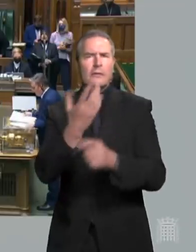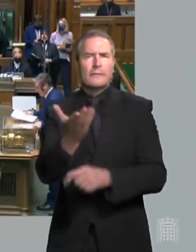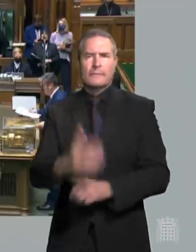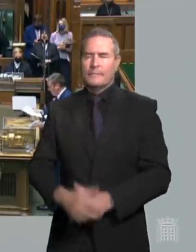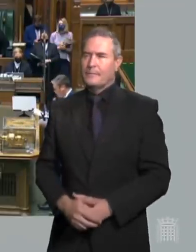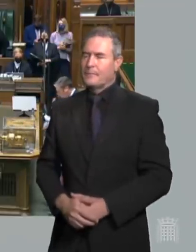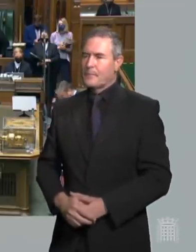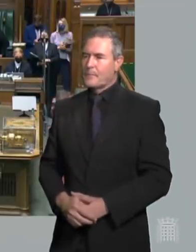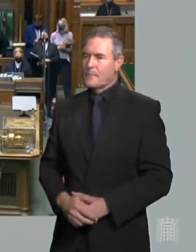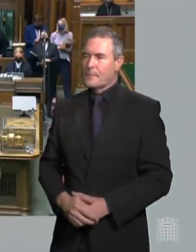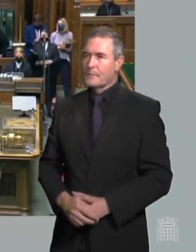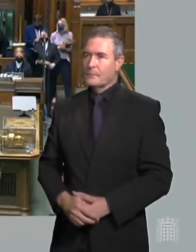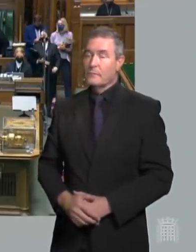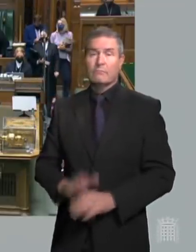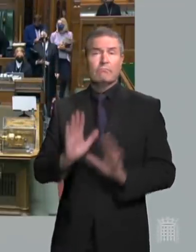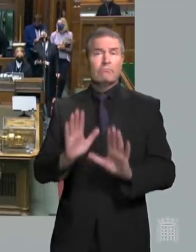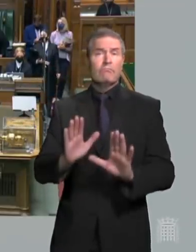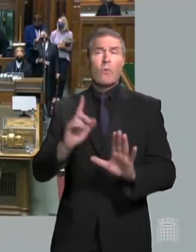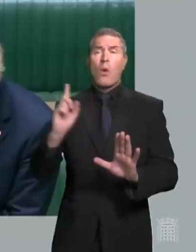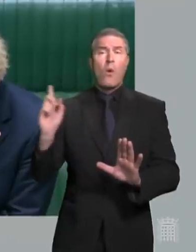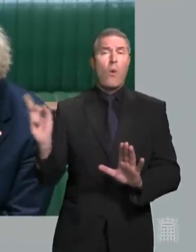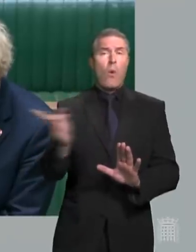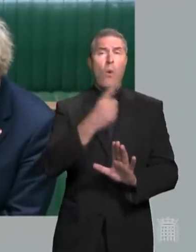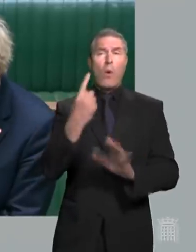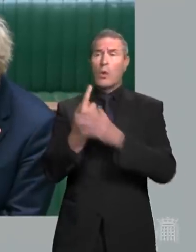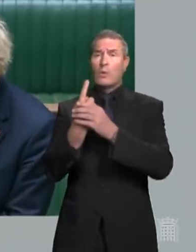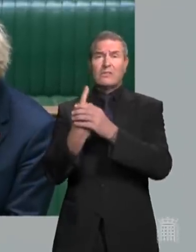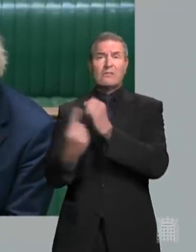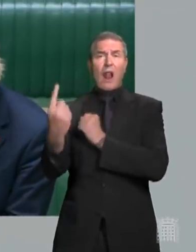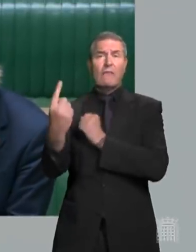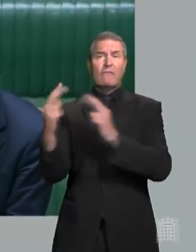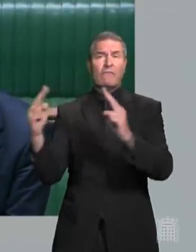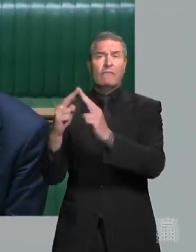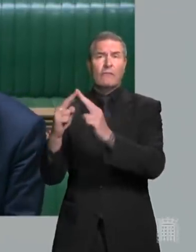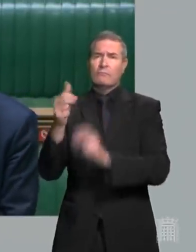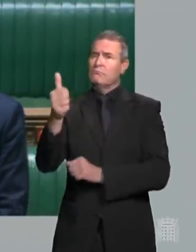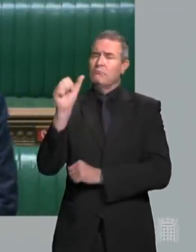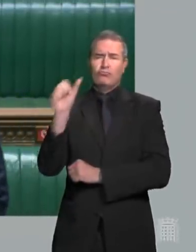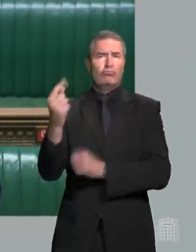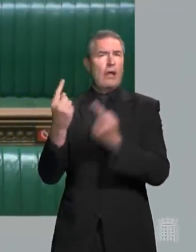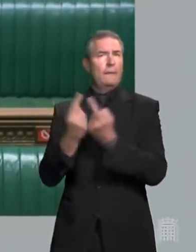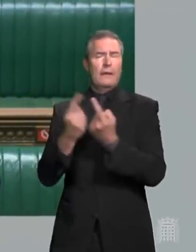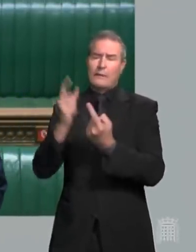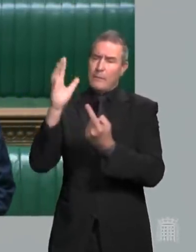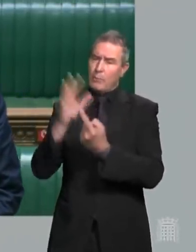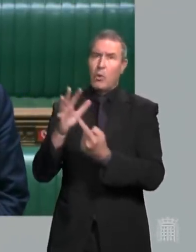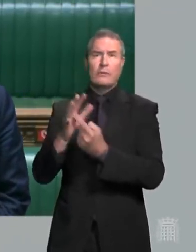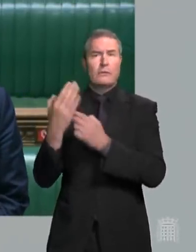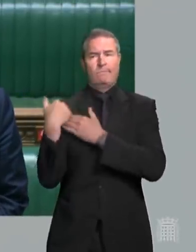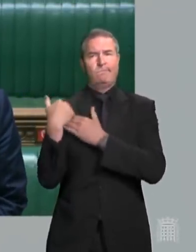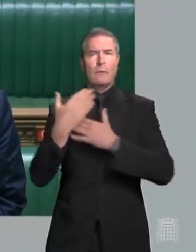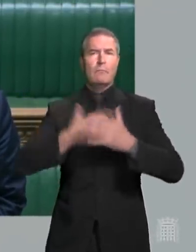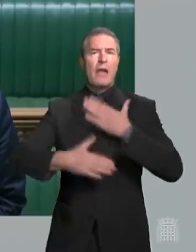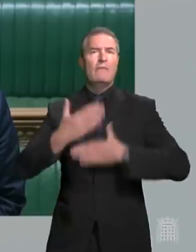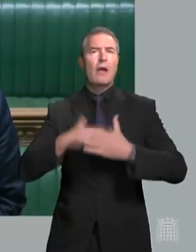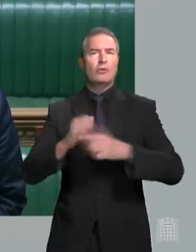Mr Speaker, I want to thank everybody who self-isolates. They're doing the right thing. They're a vital part of this country's